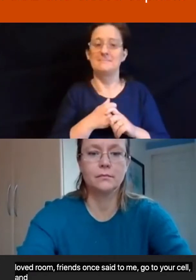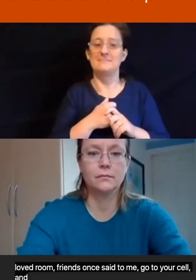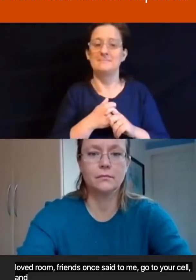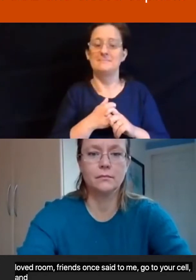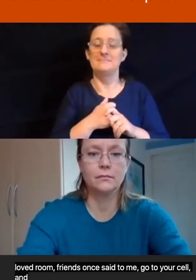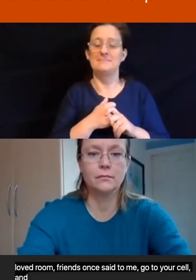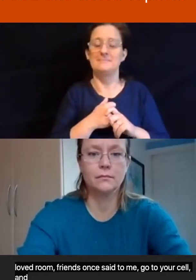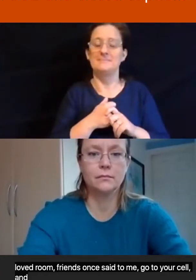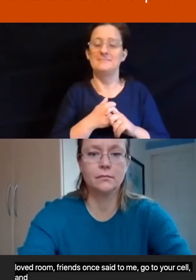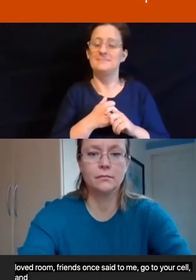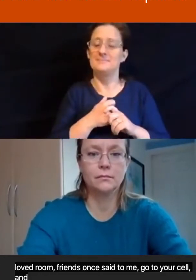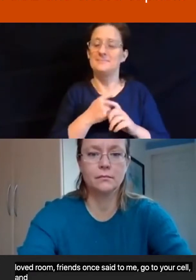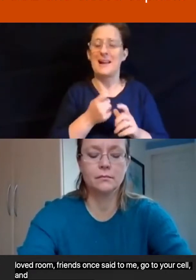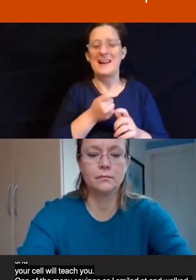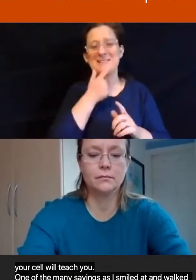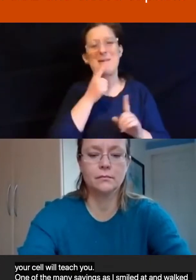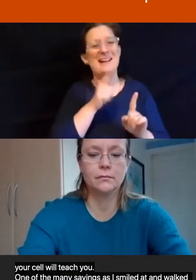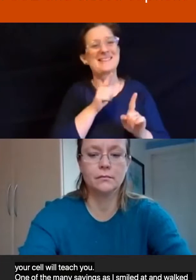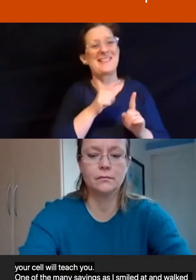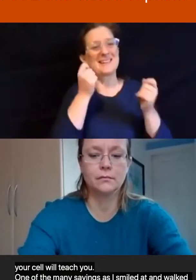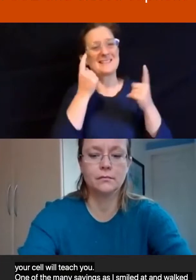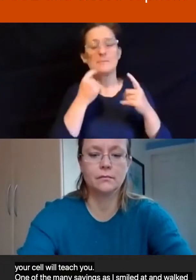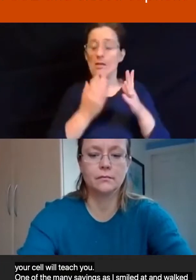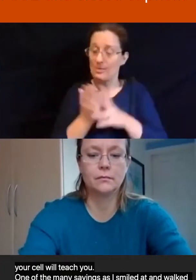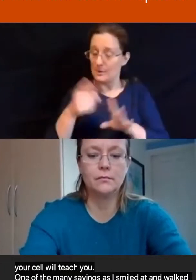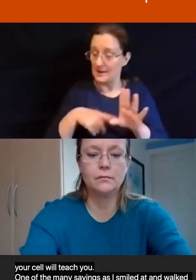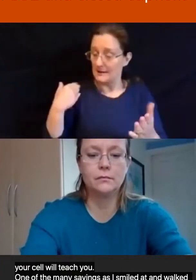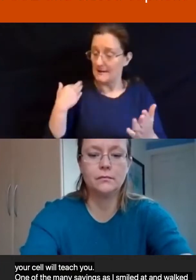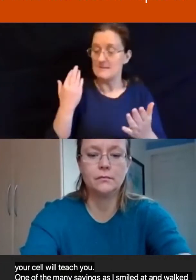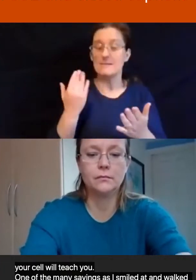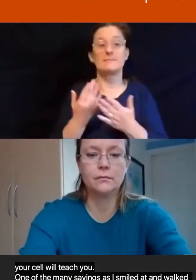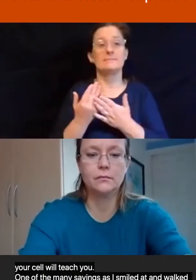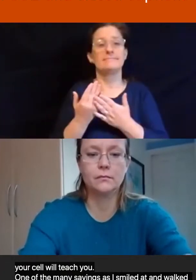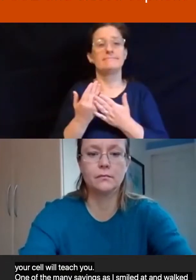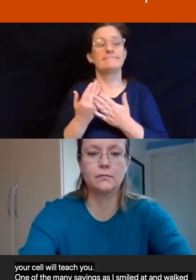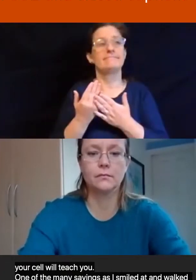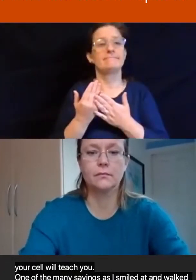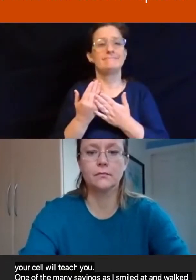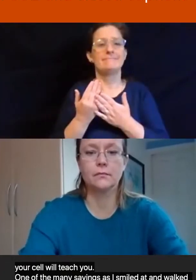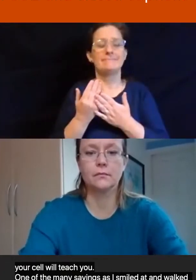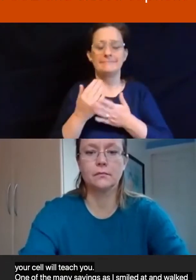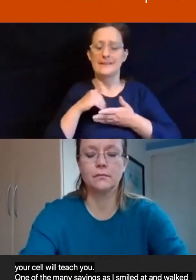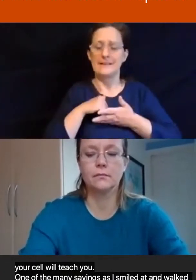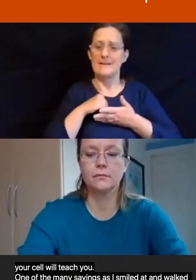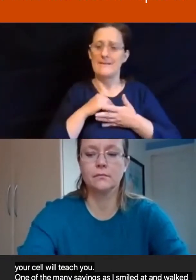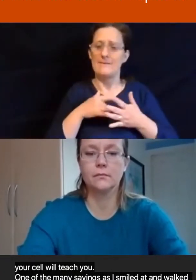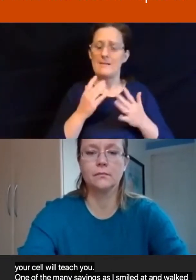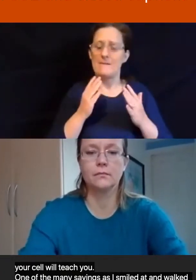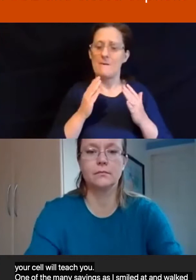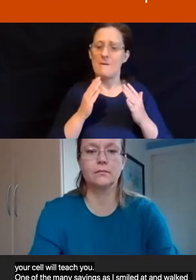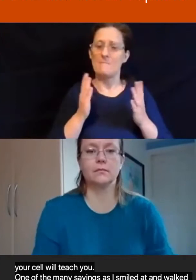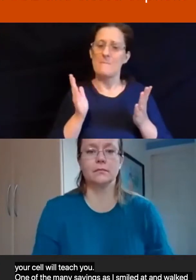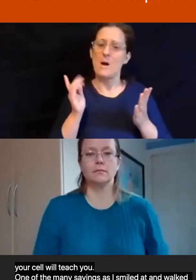Through the years there's been an inner homecoming within everything,